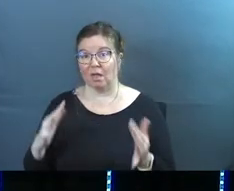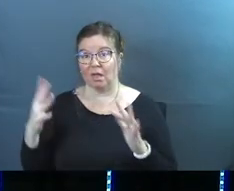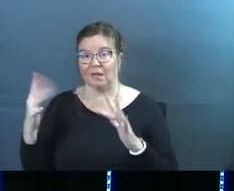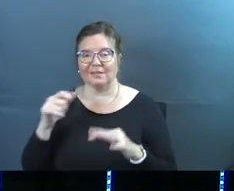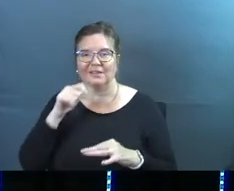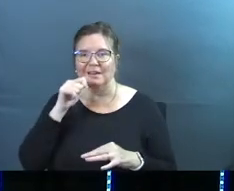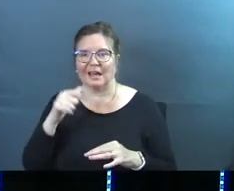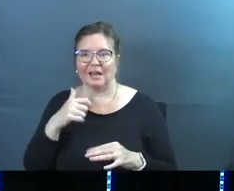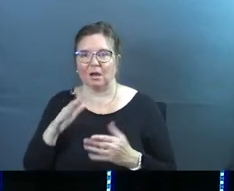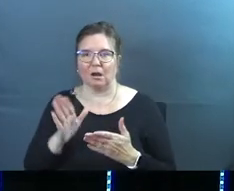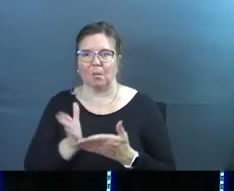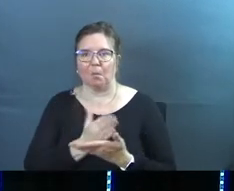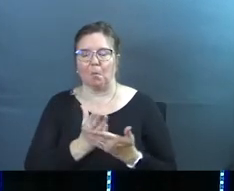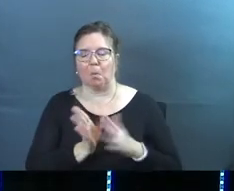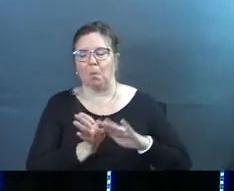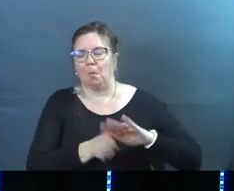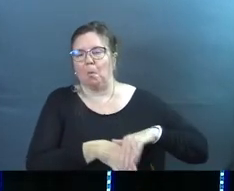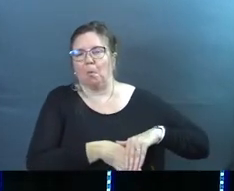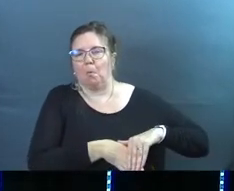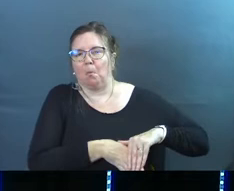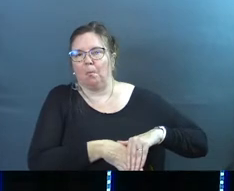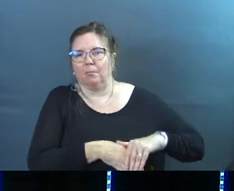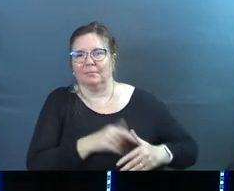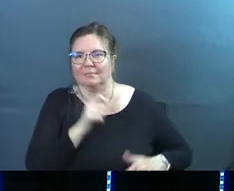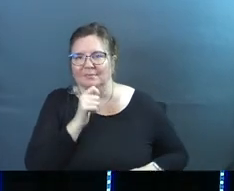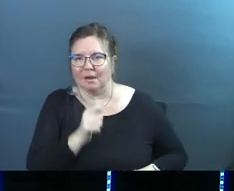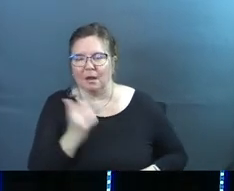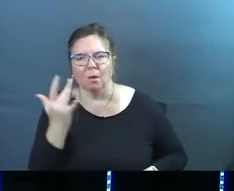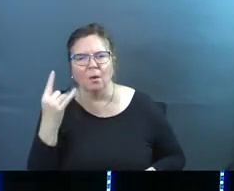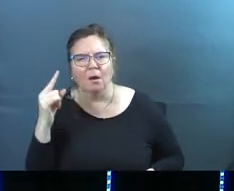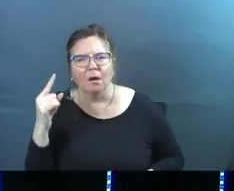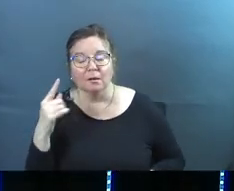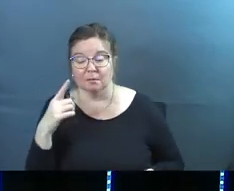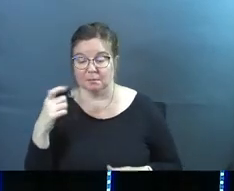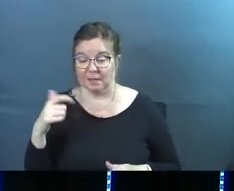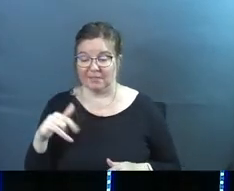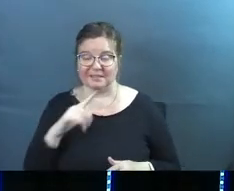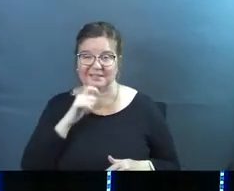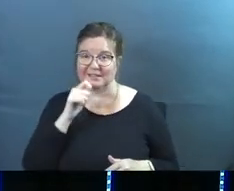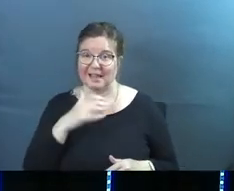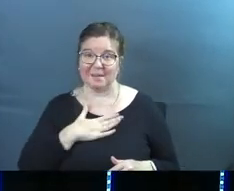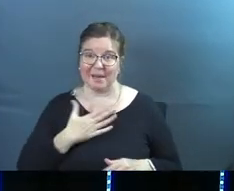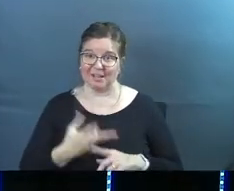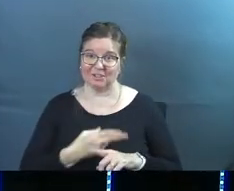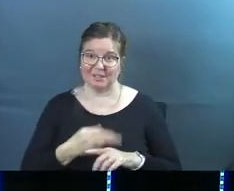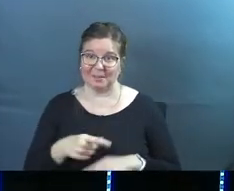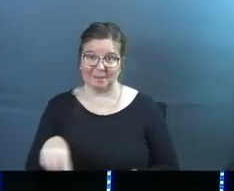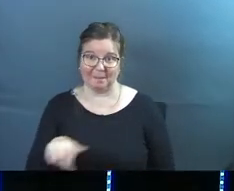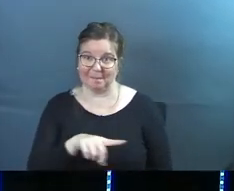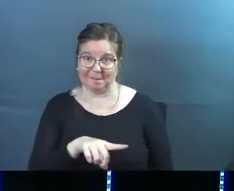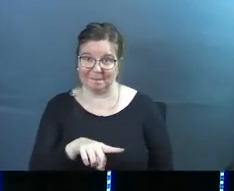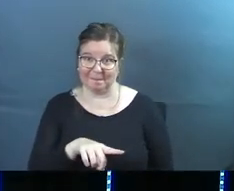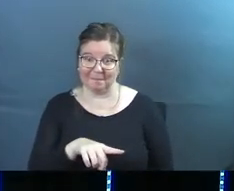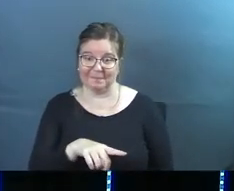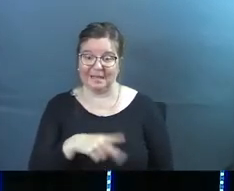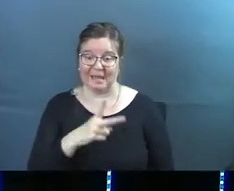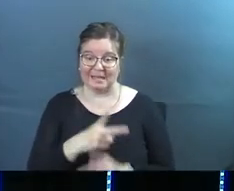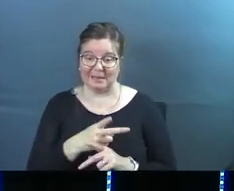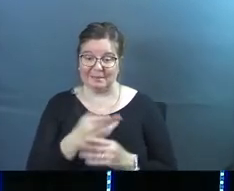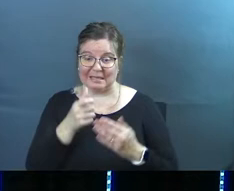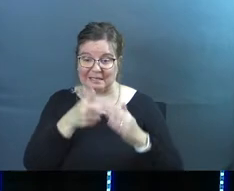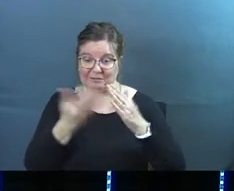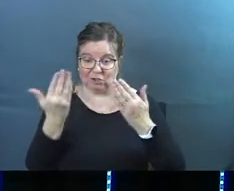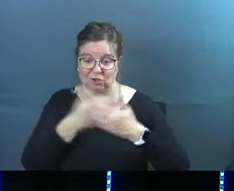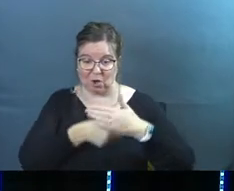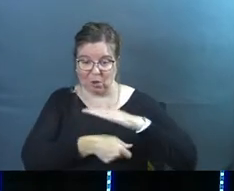wrong, they're not going to sweep it under the rug. Why? Because these aren't my sheep. And keeping things in a